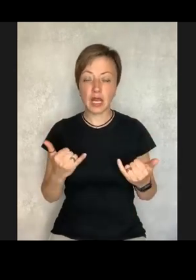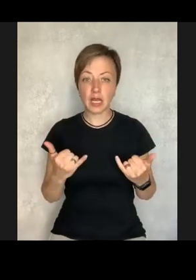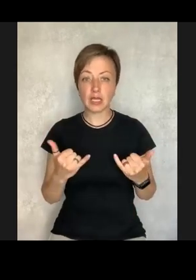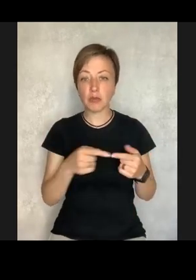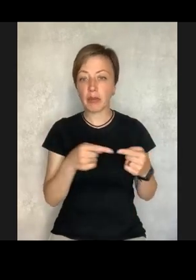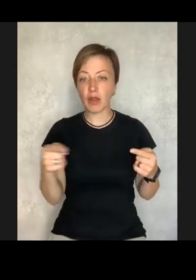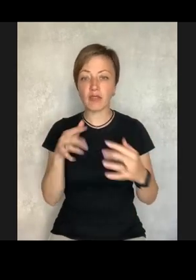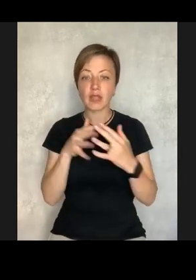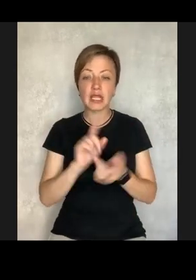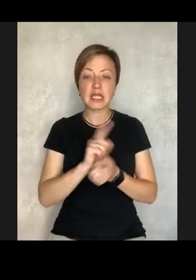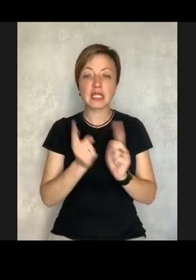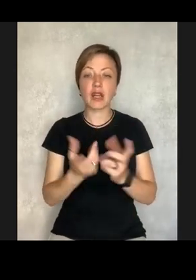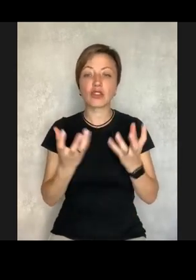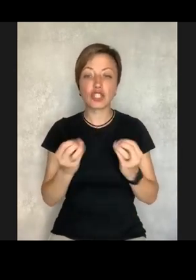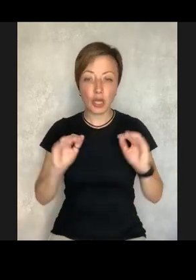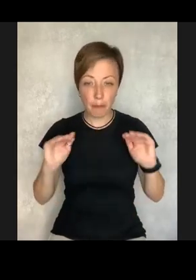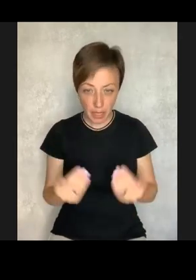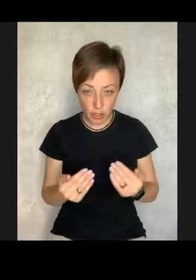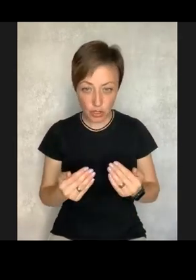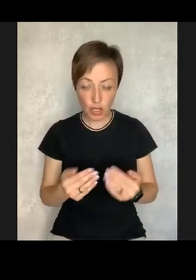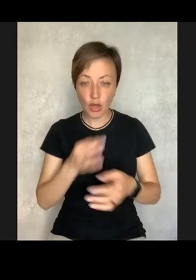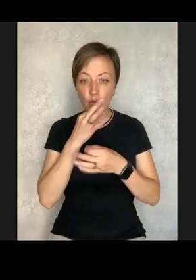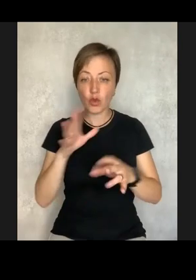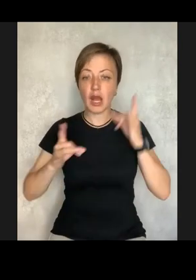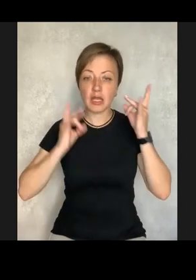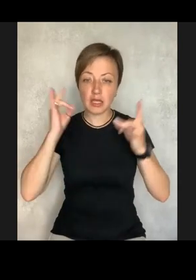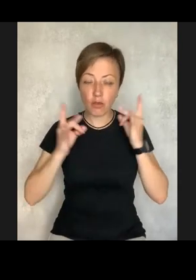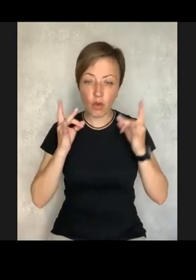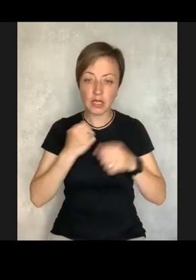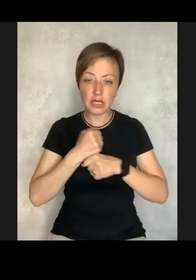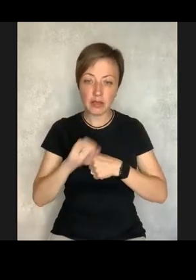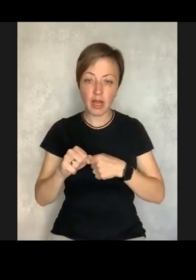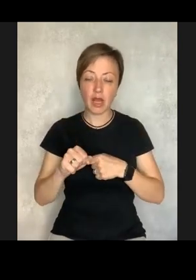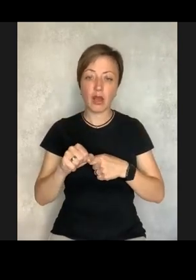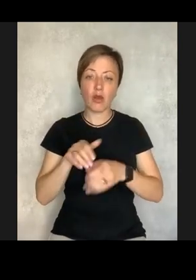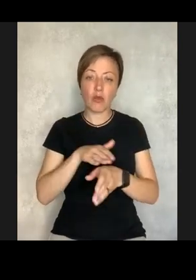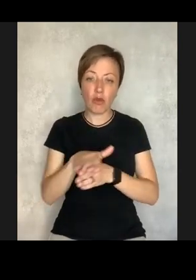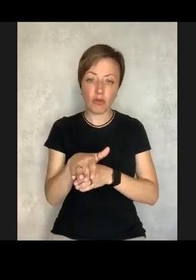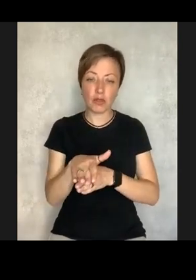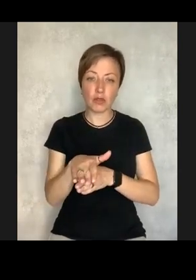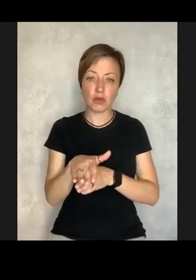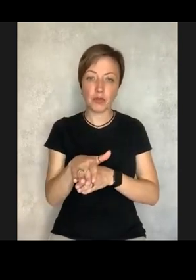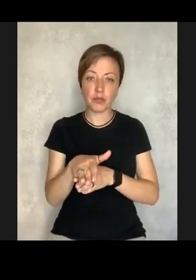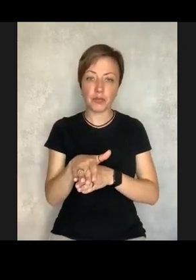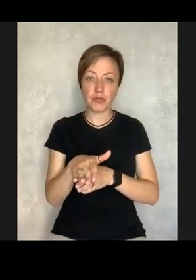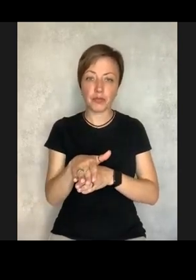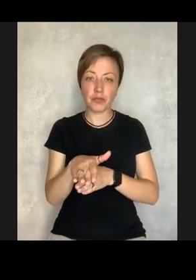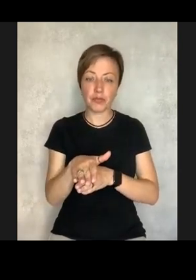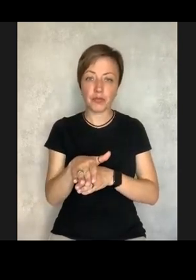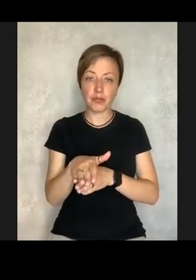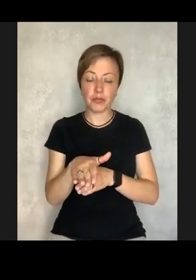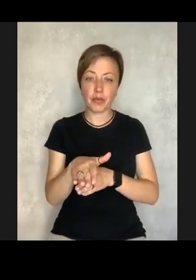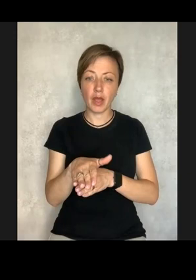disastrously few. Now, during the war, there are even fewer of them. Any air raid alert makes you,